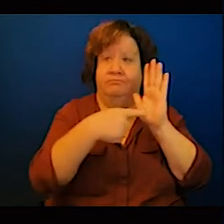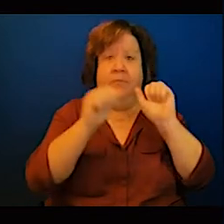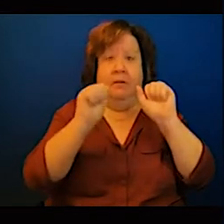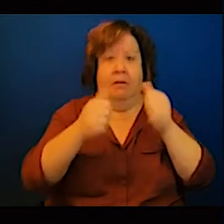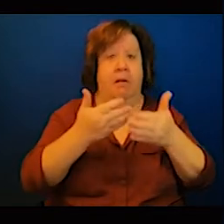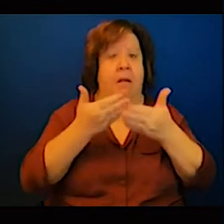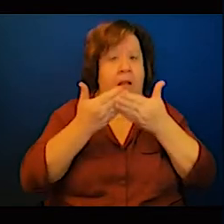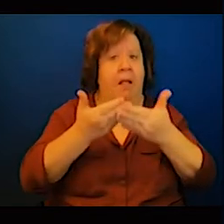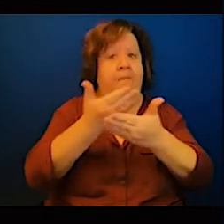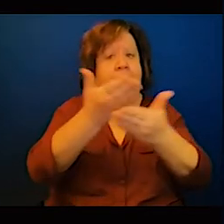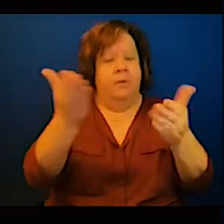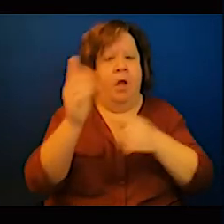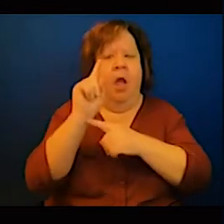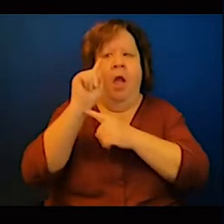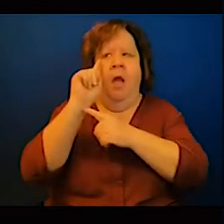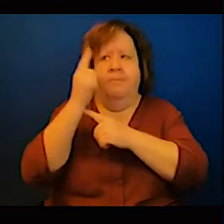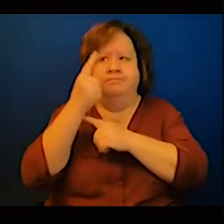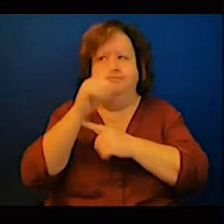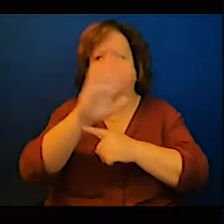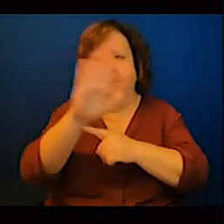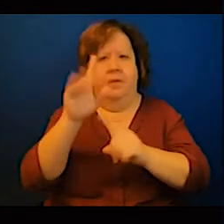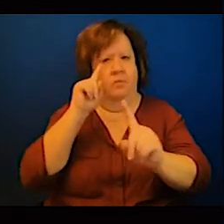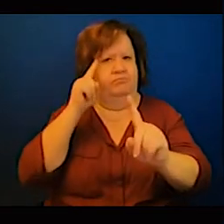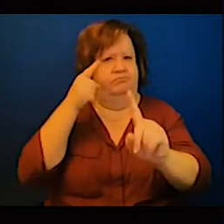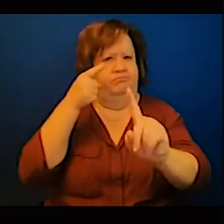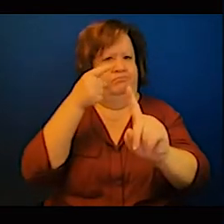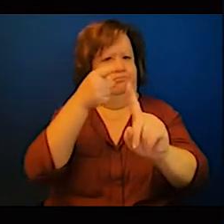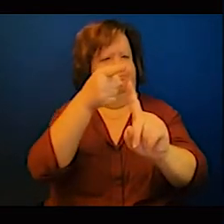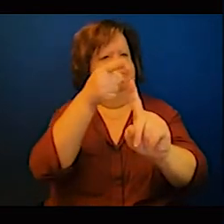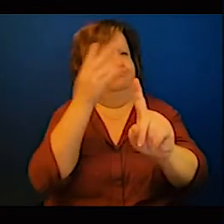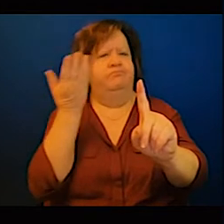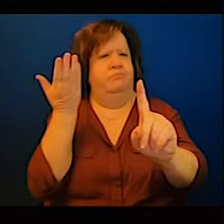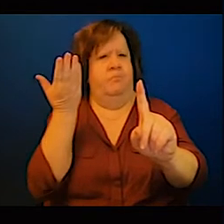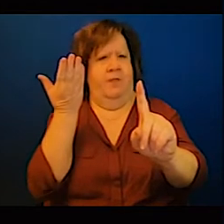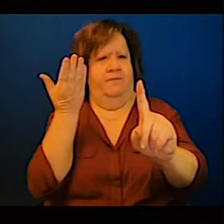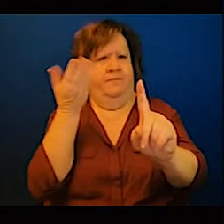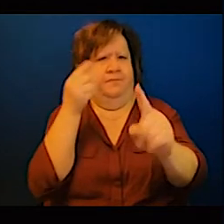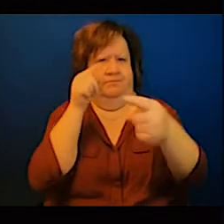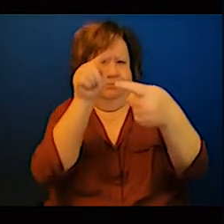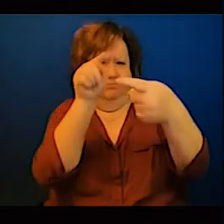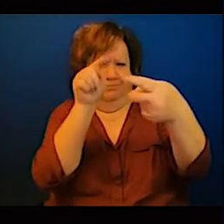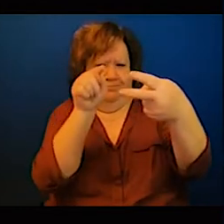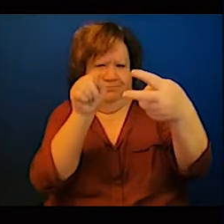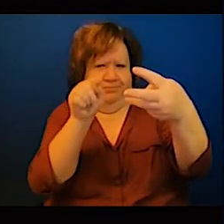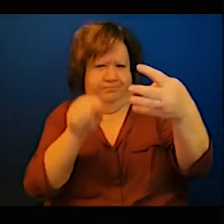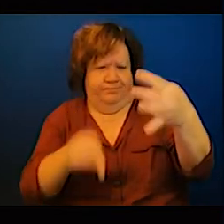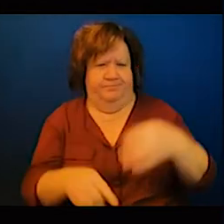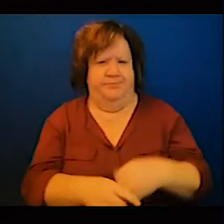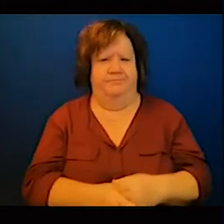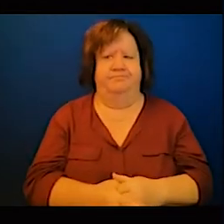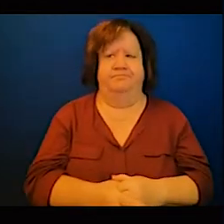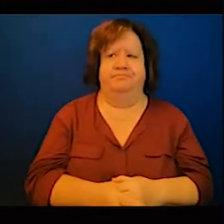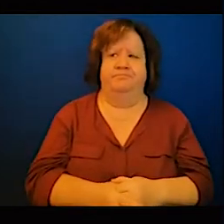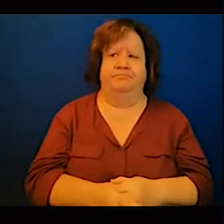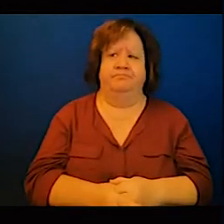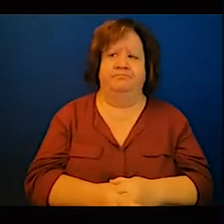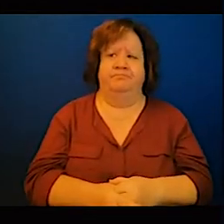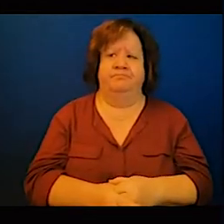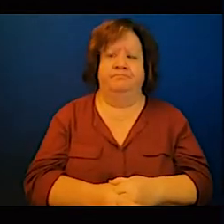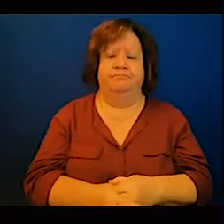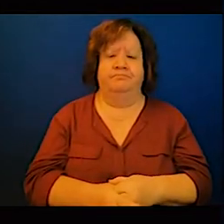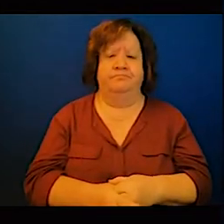hard mountain climb,